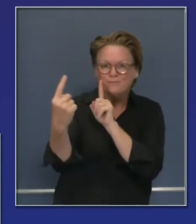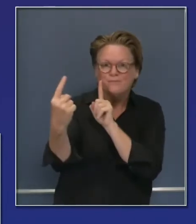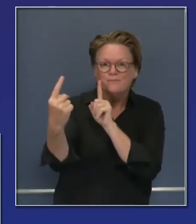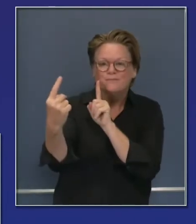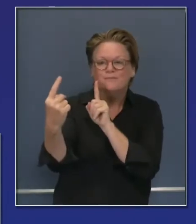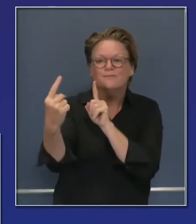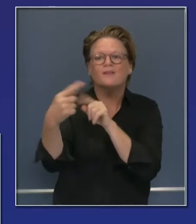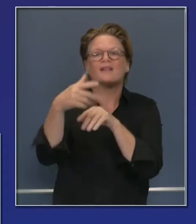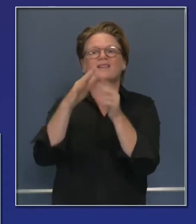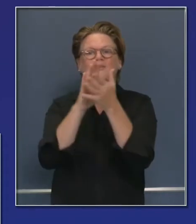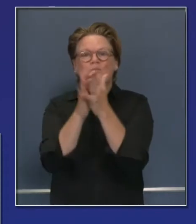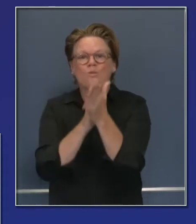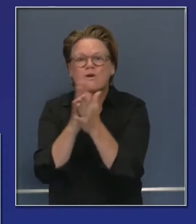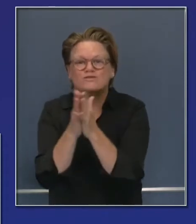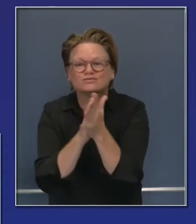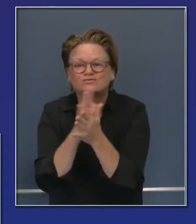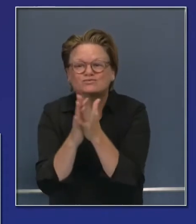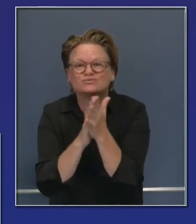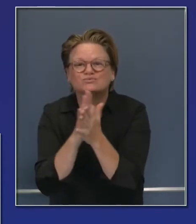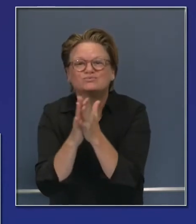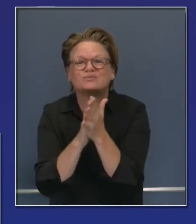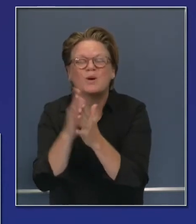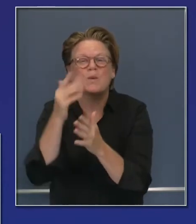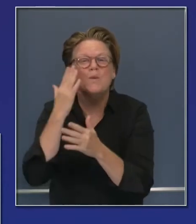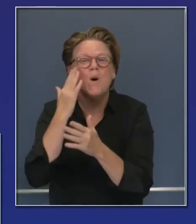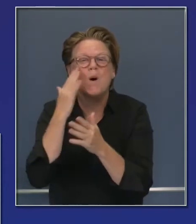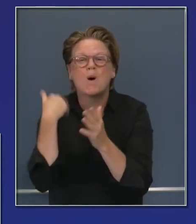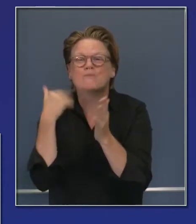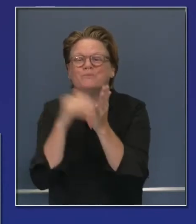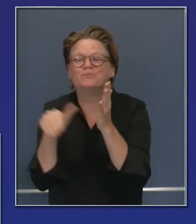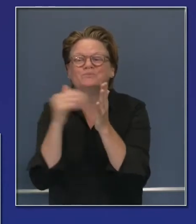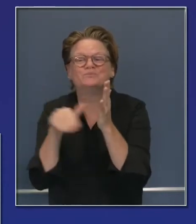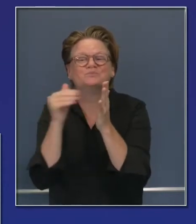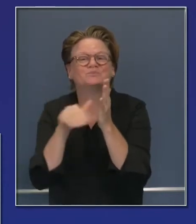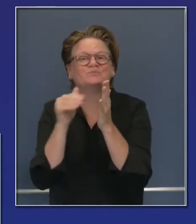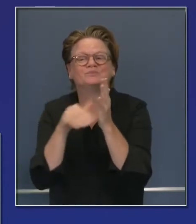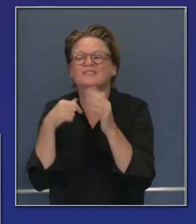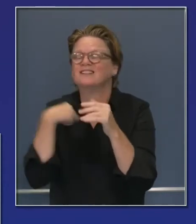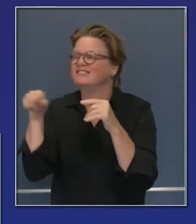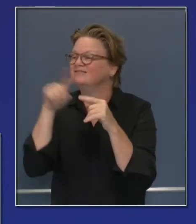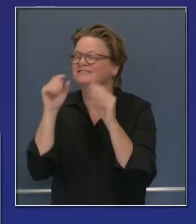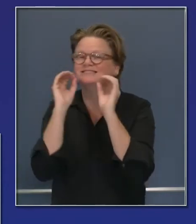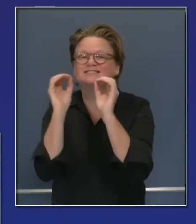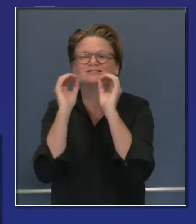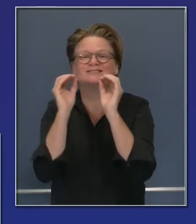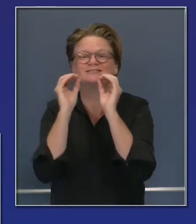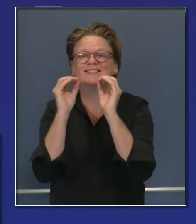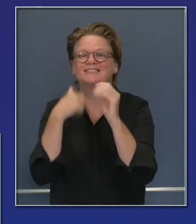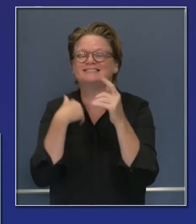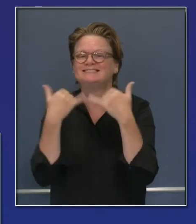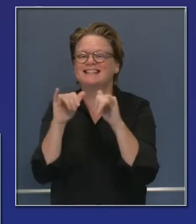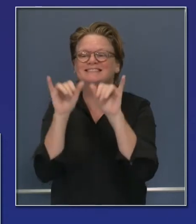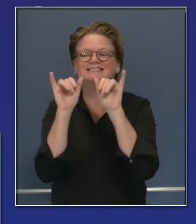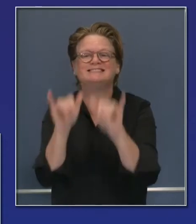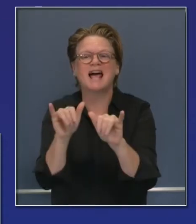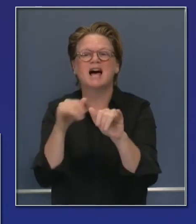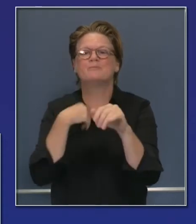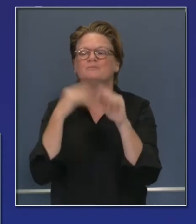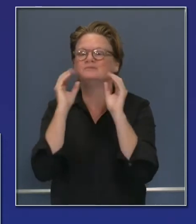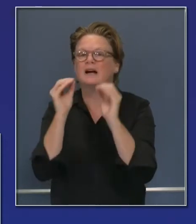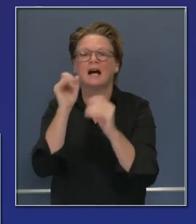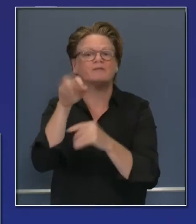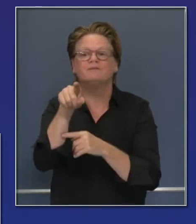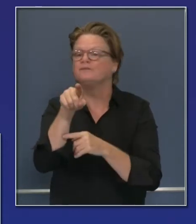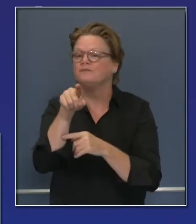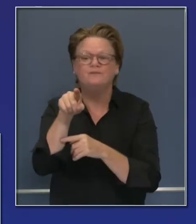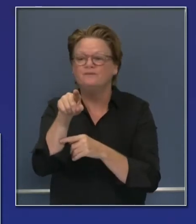you all know from your early years when your mother and grandmother were admonishing you for not washing your hands. And that will